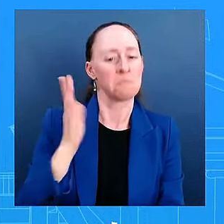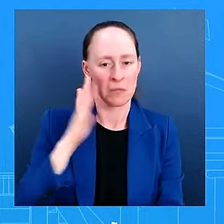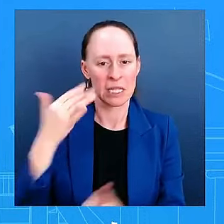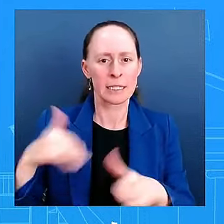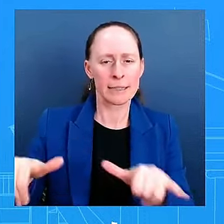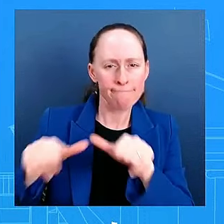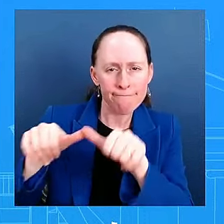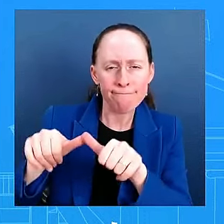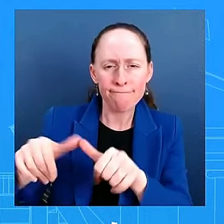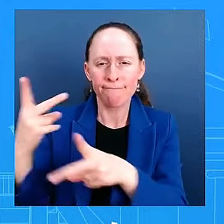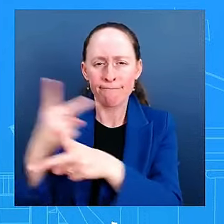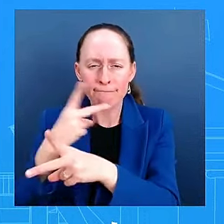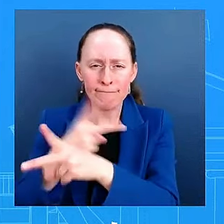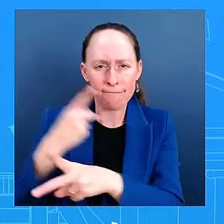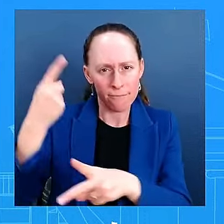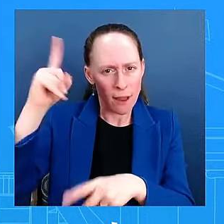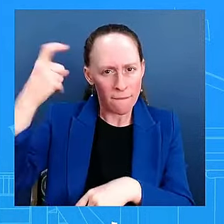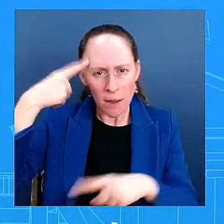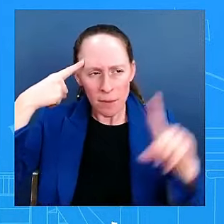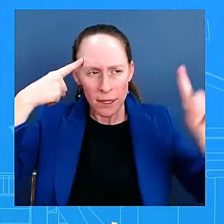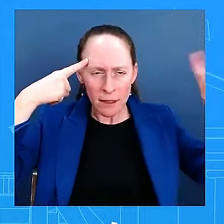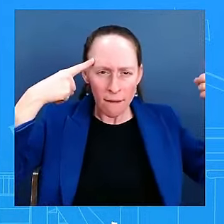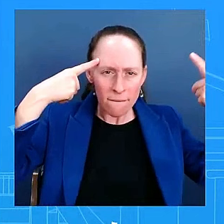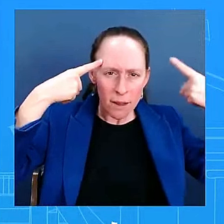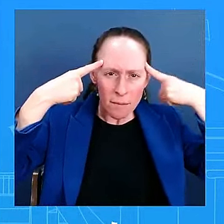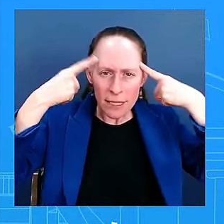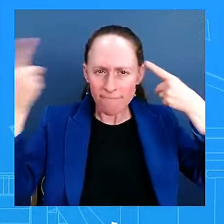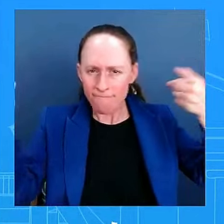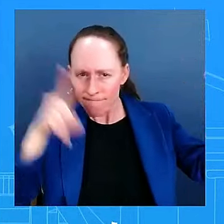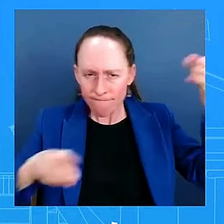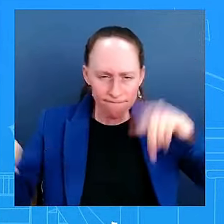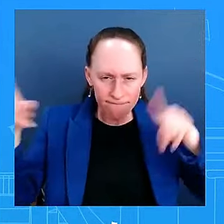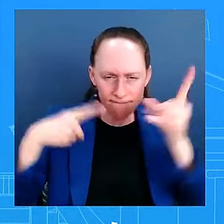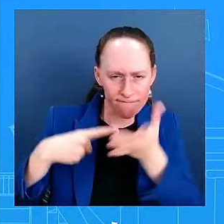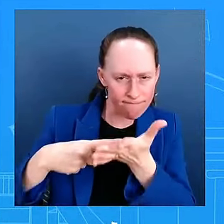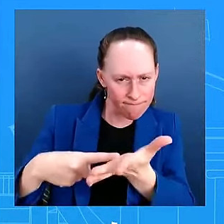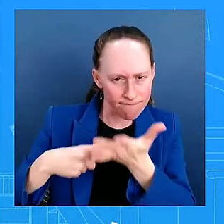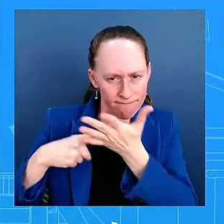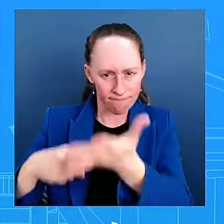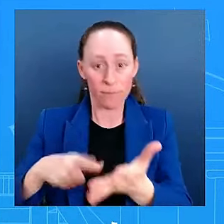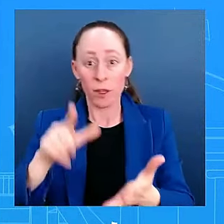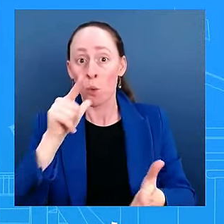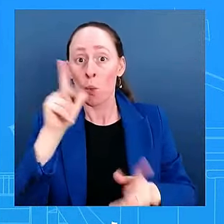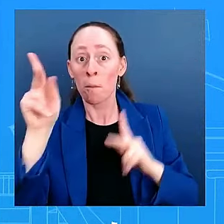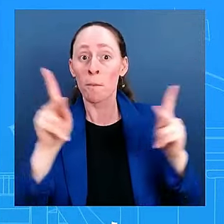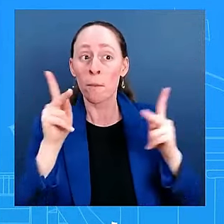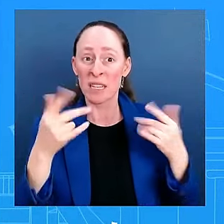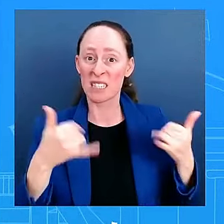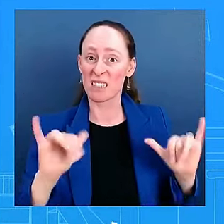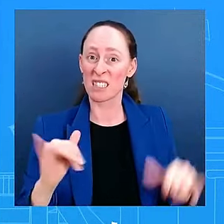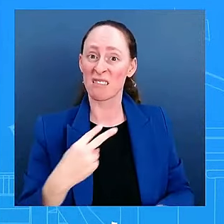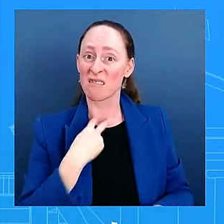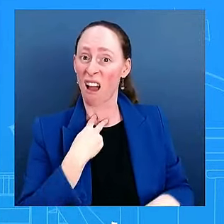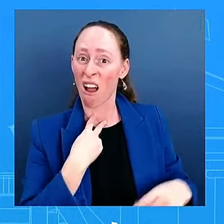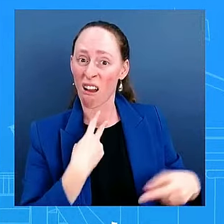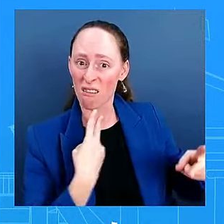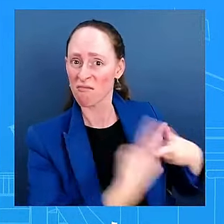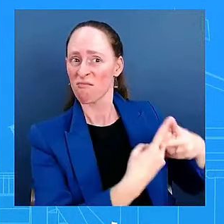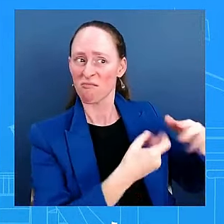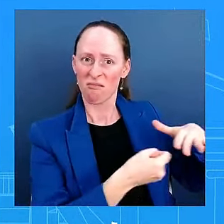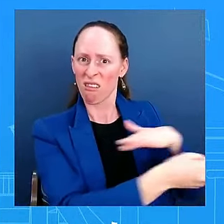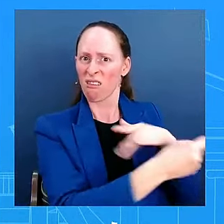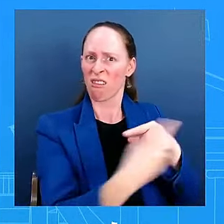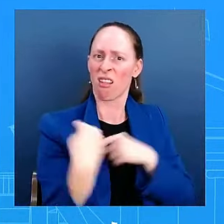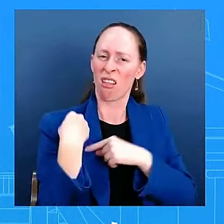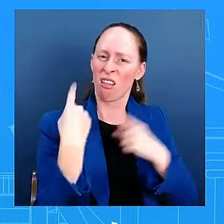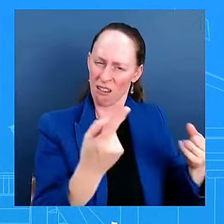that we bring the hostages home. That is all the hostages. That is a focus. And let's not forget Lebanon as well. We want to make sure there's a